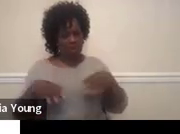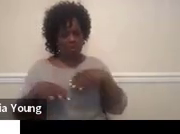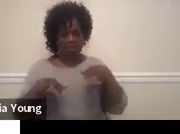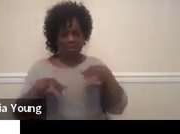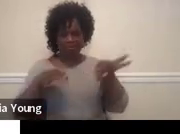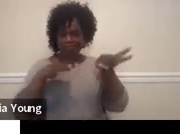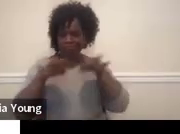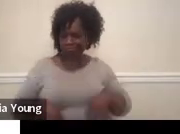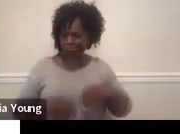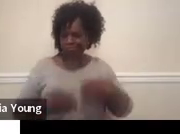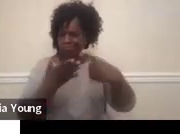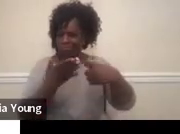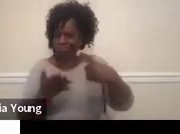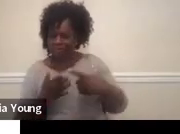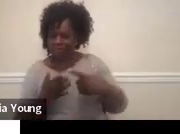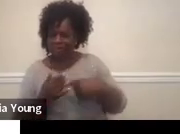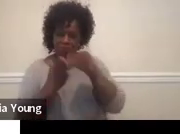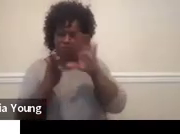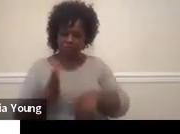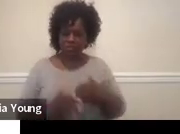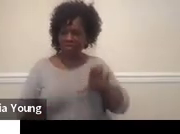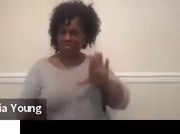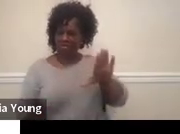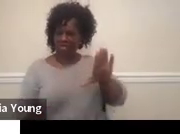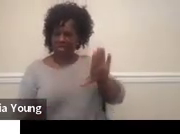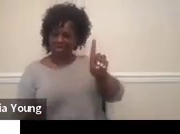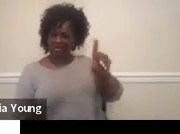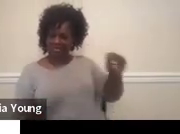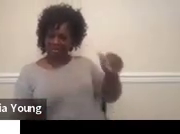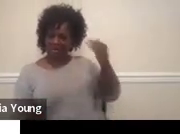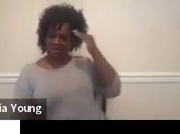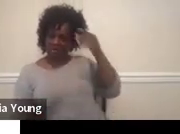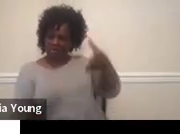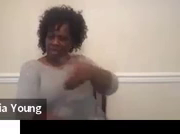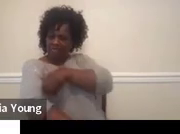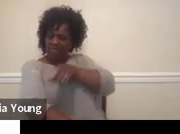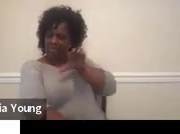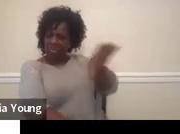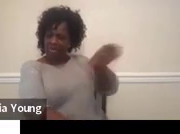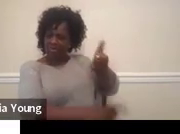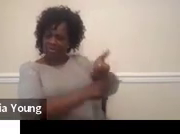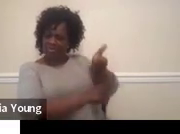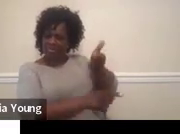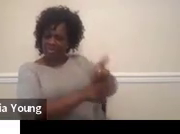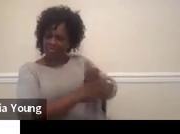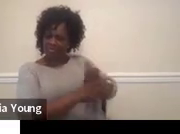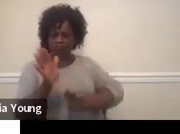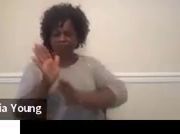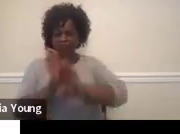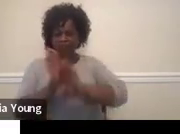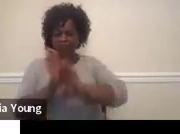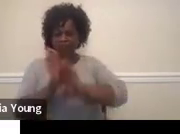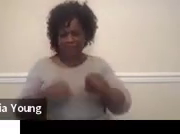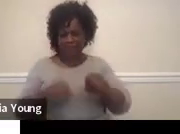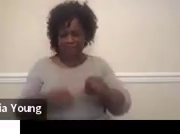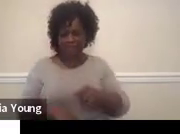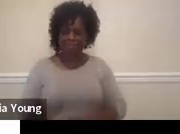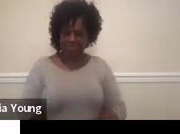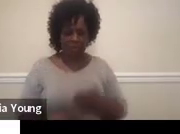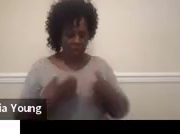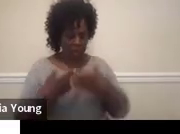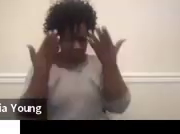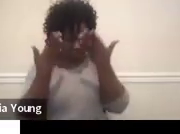conversations so that kids can learn about their disability and feel empowered. All right. And I have to predict we're almost